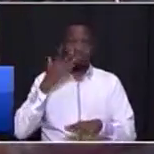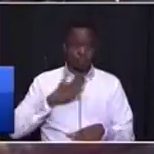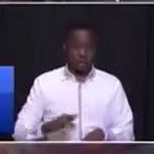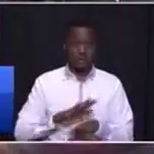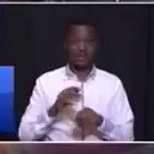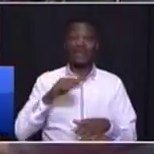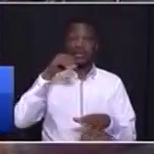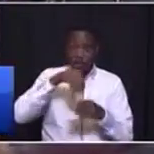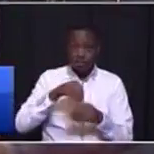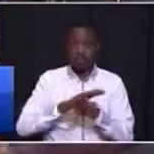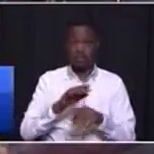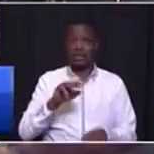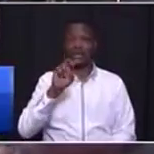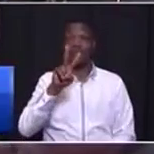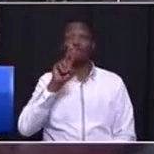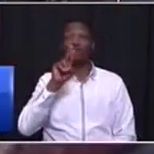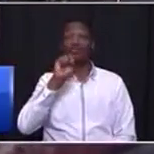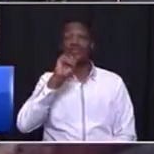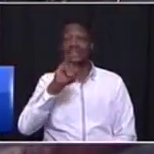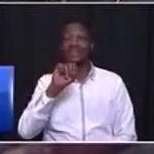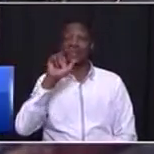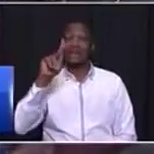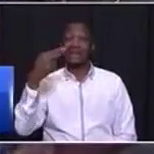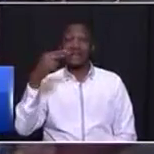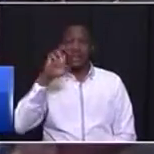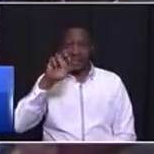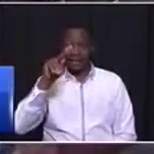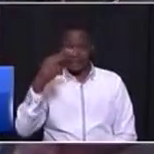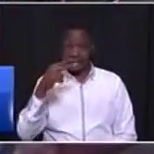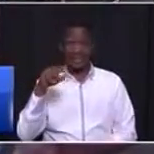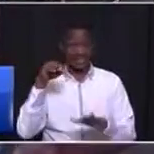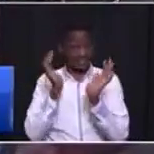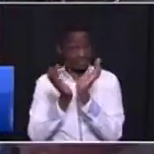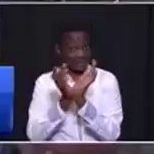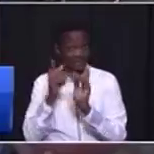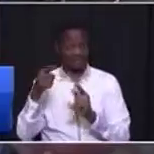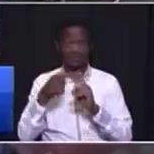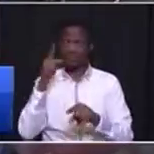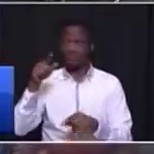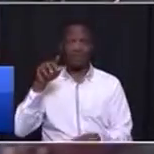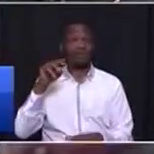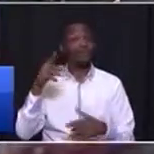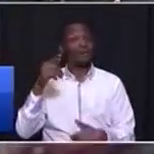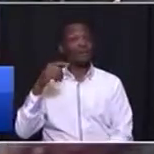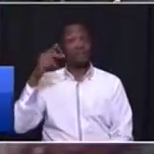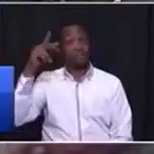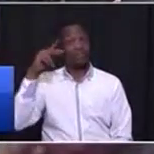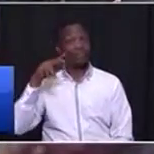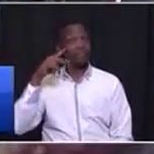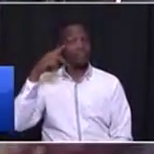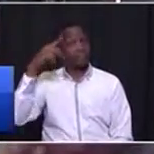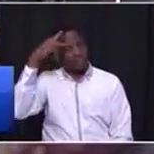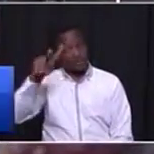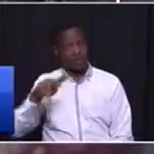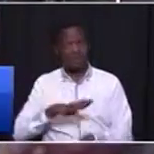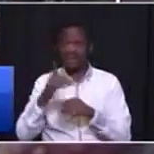Vusi Keke in Mamilodi. Vusi Keke is in prison right now. He was harassing the